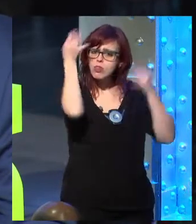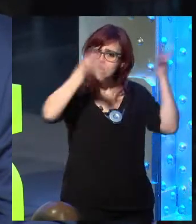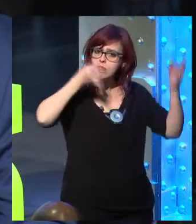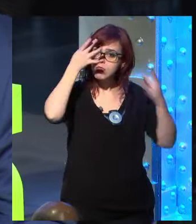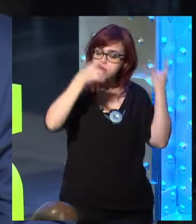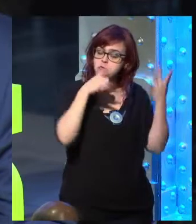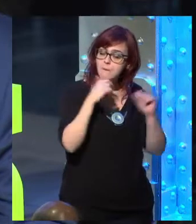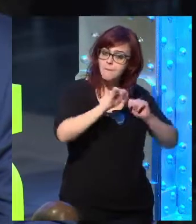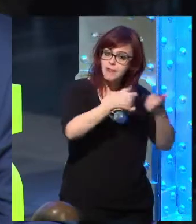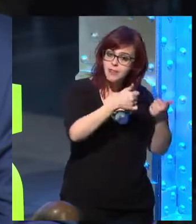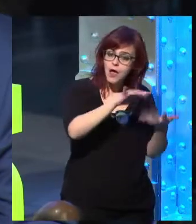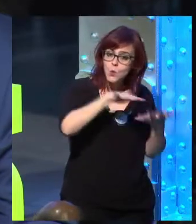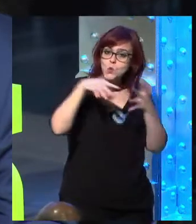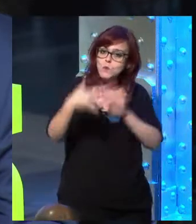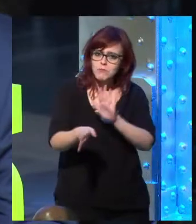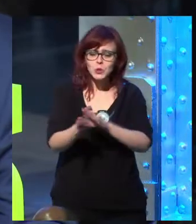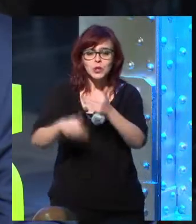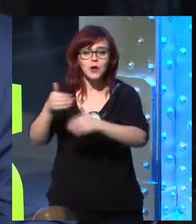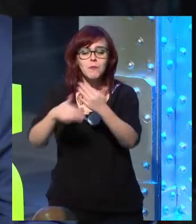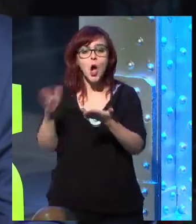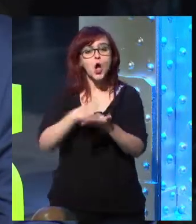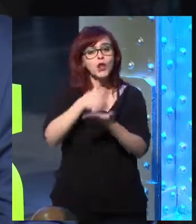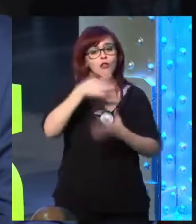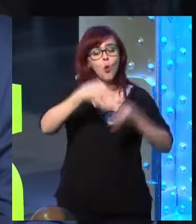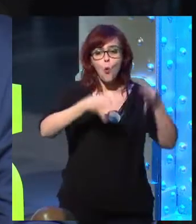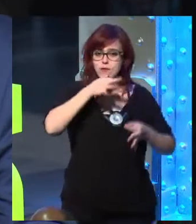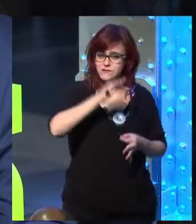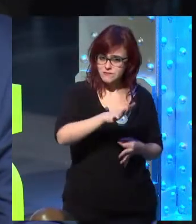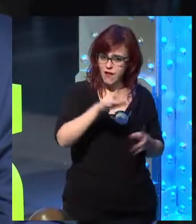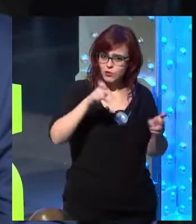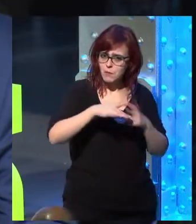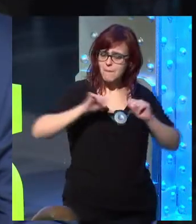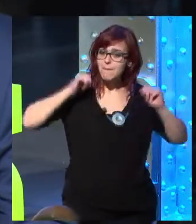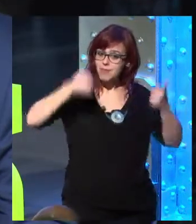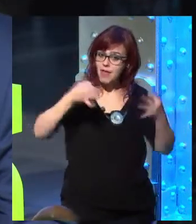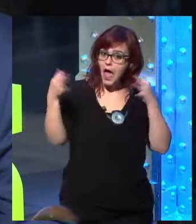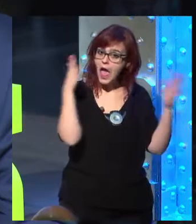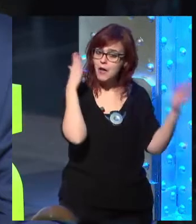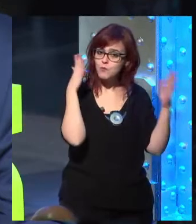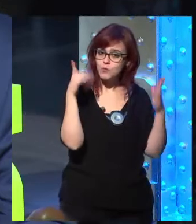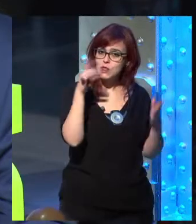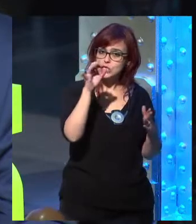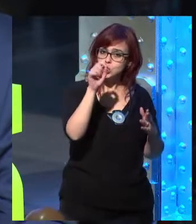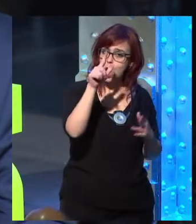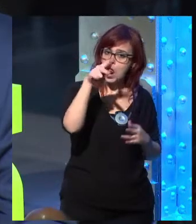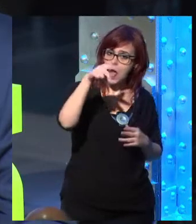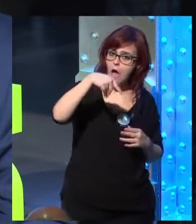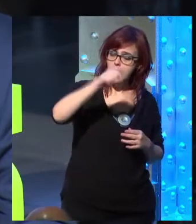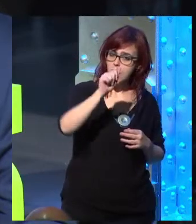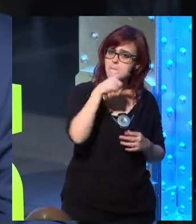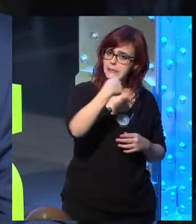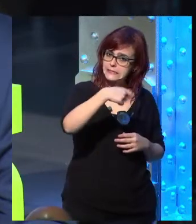during his, while he was holding that position,